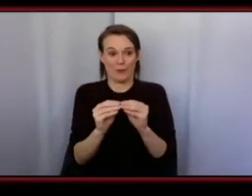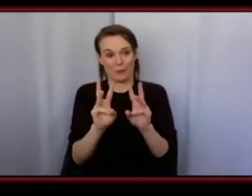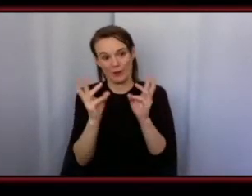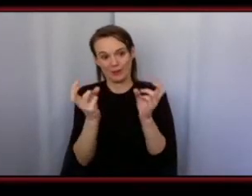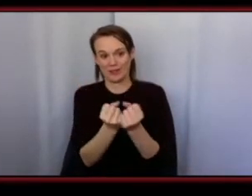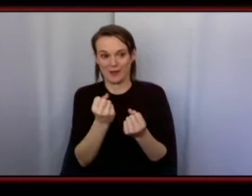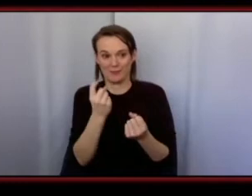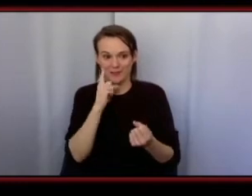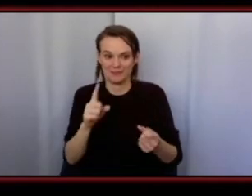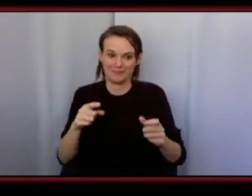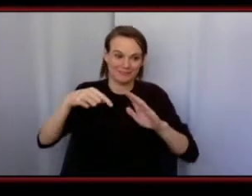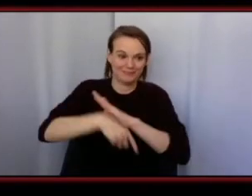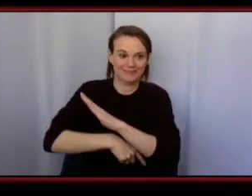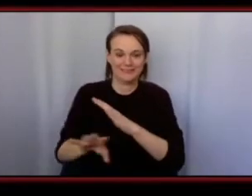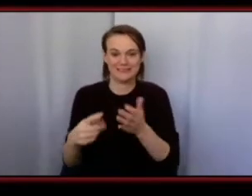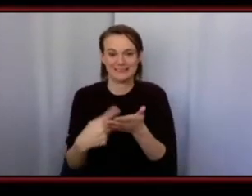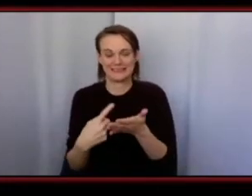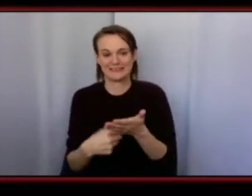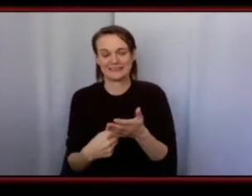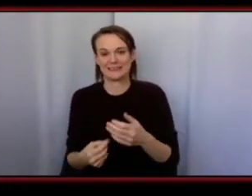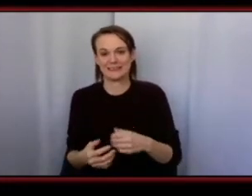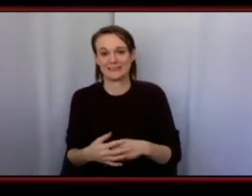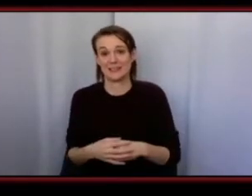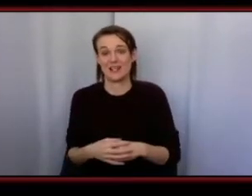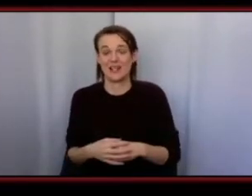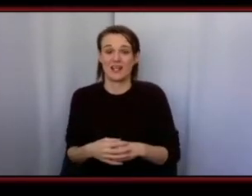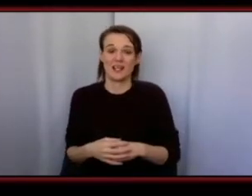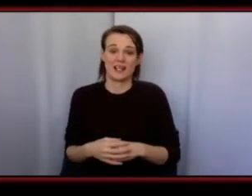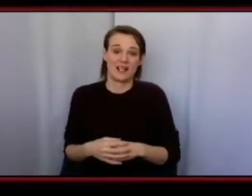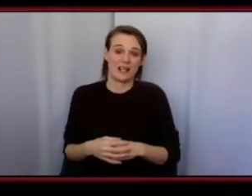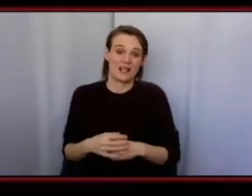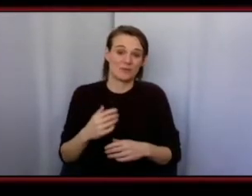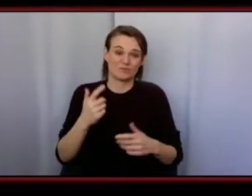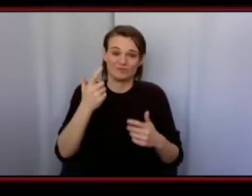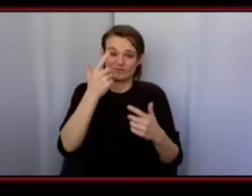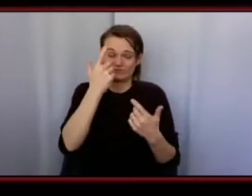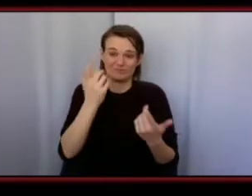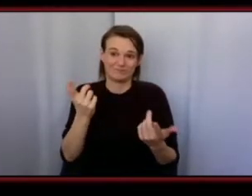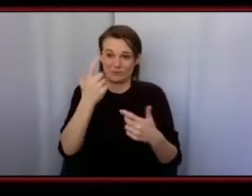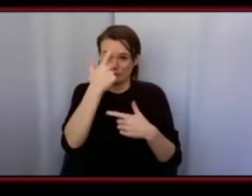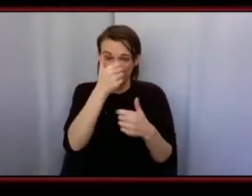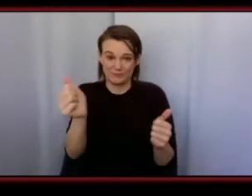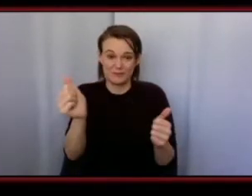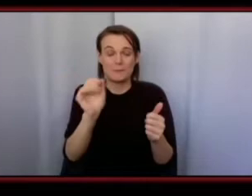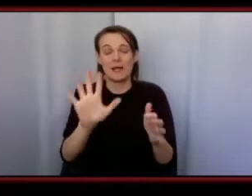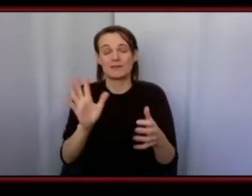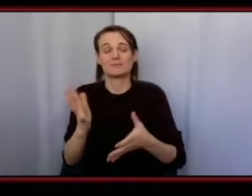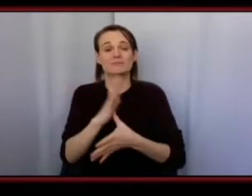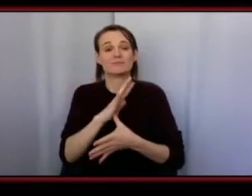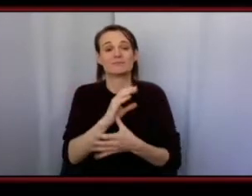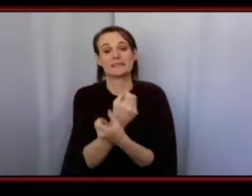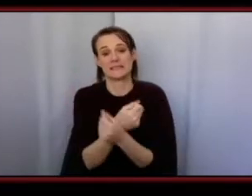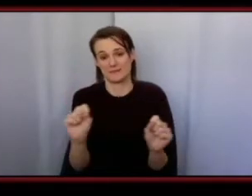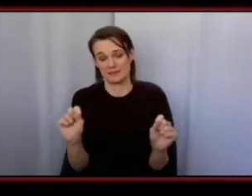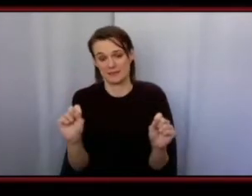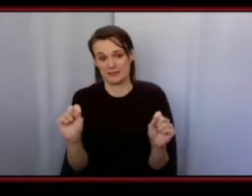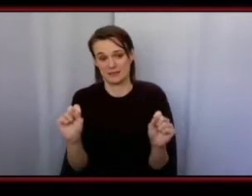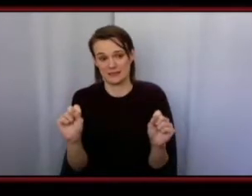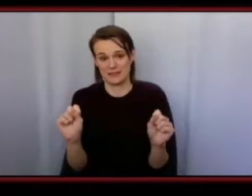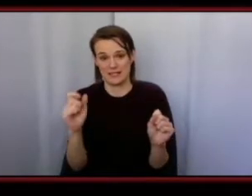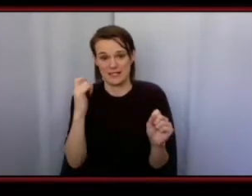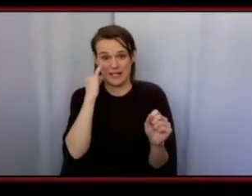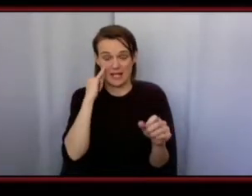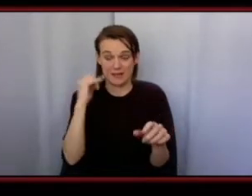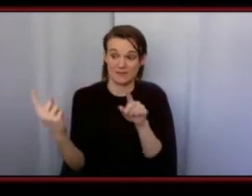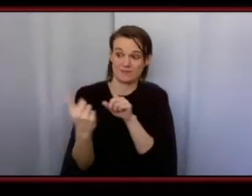you know i think that's an individual choice i think the first thing in anything is you need to be safe so if you don't feel safe